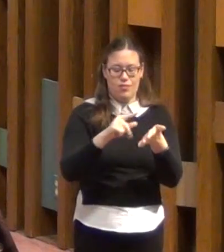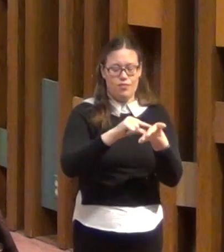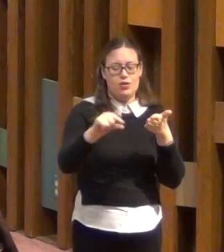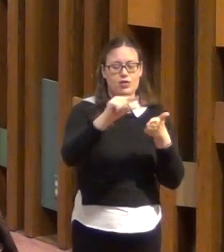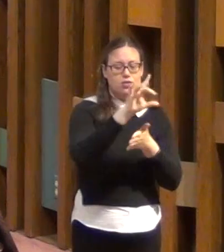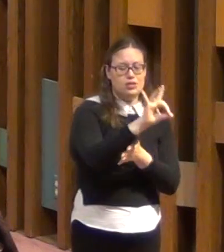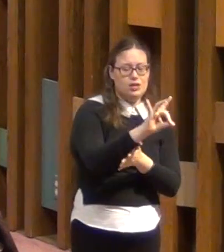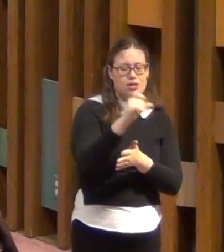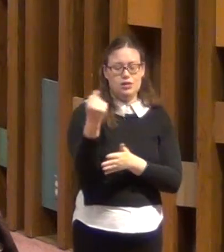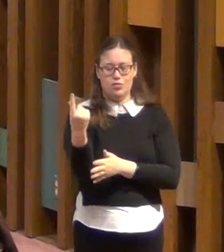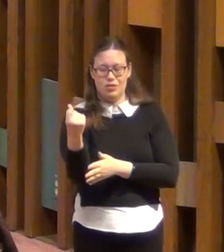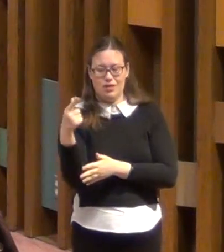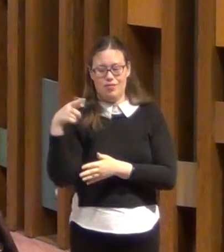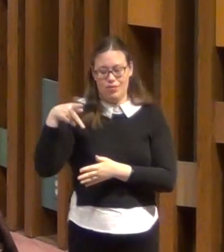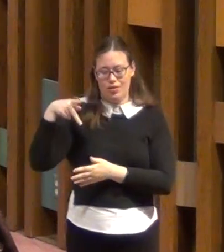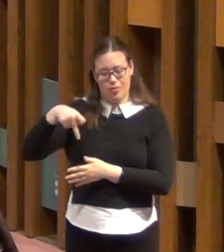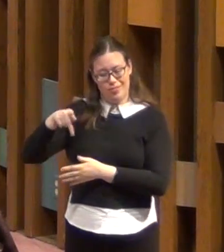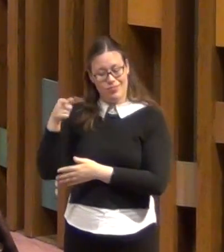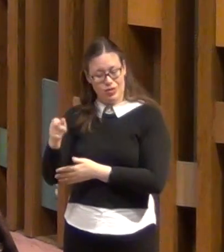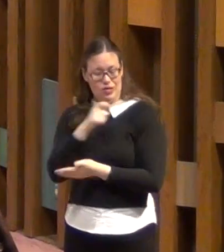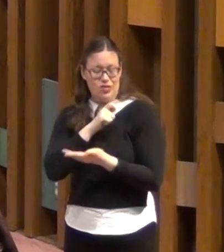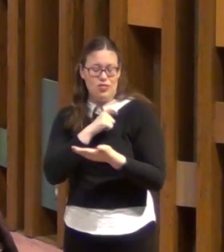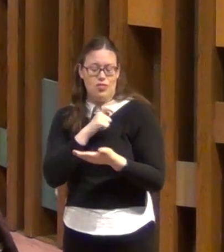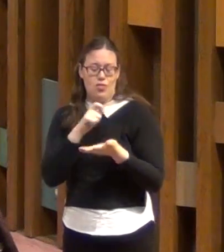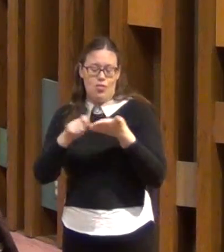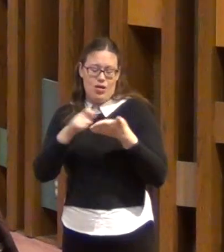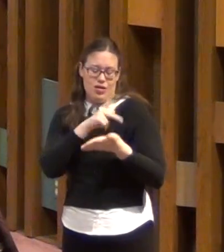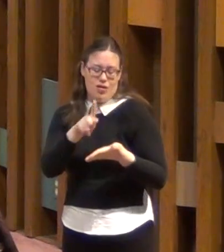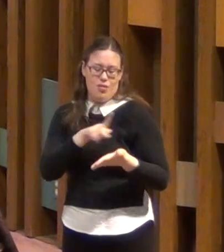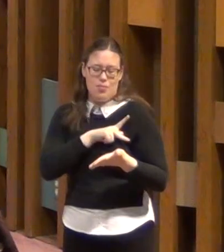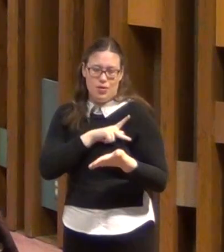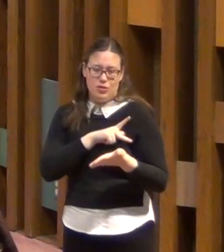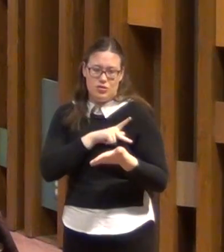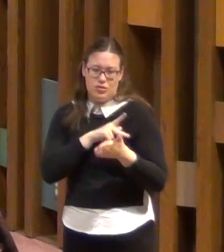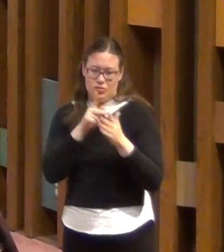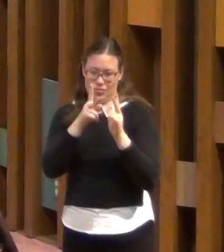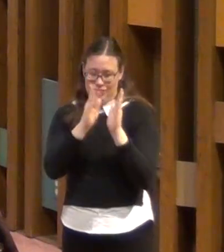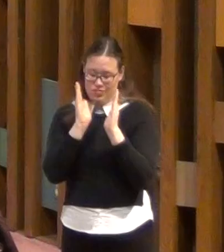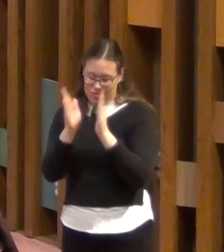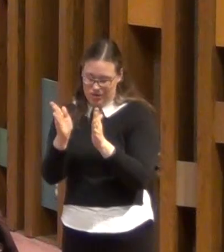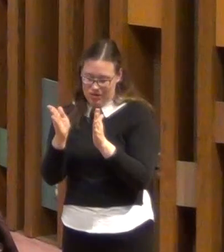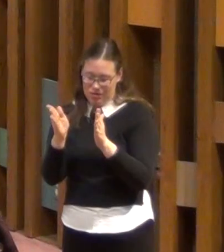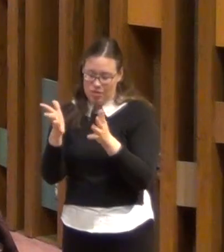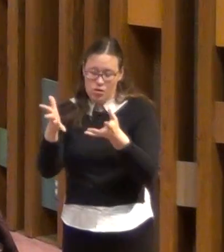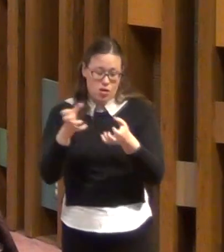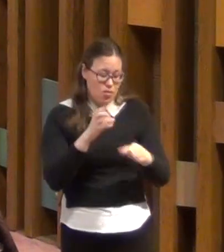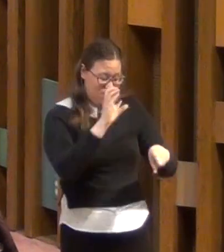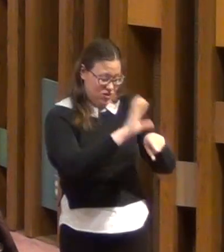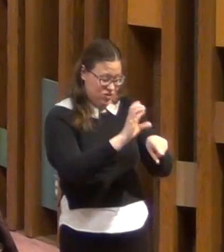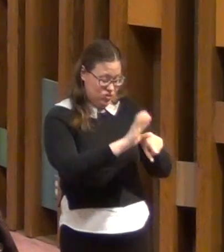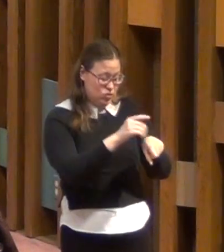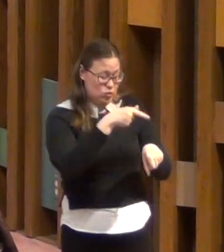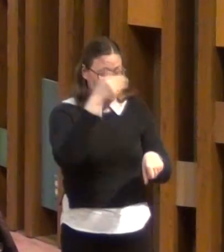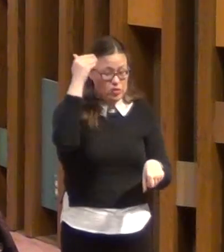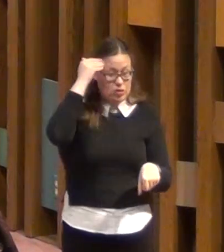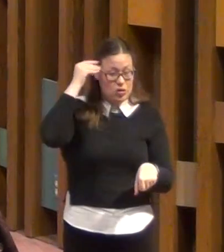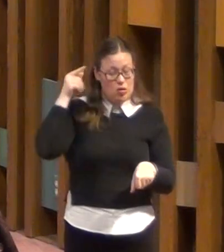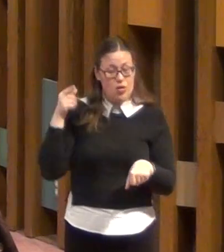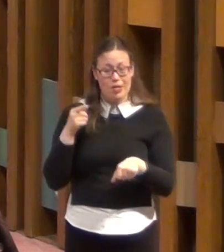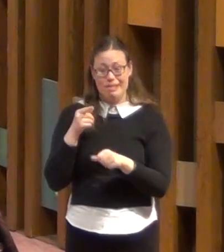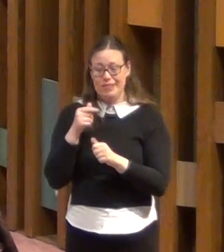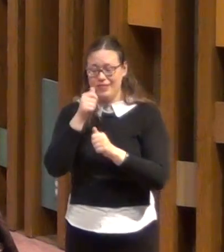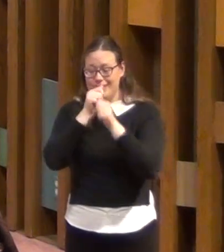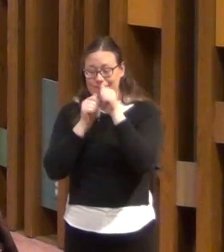personal section here. He didn't want the church to be unaware of the difficulties that he had